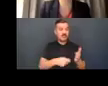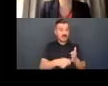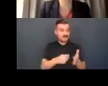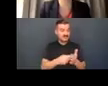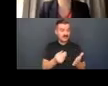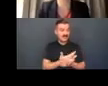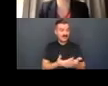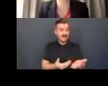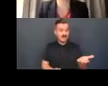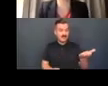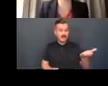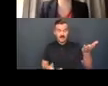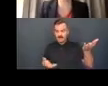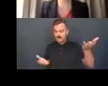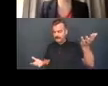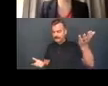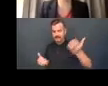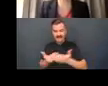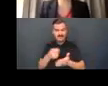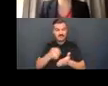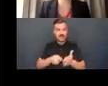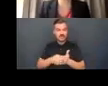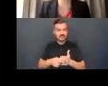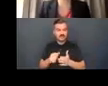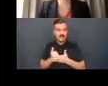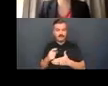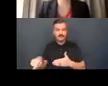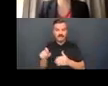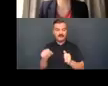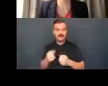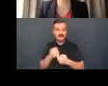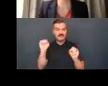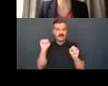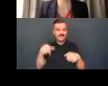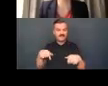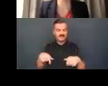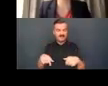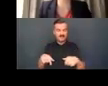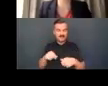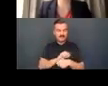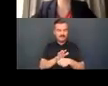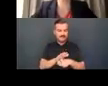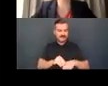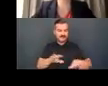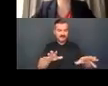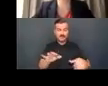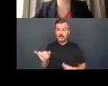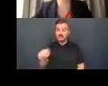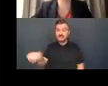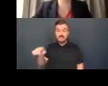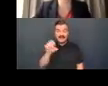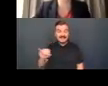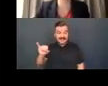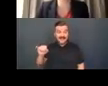costly routines required to survive the pandemic. Further, the inability of SSI recipients to maintain any personal